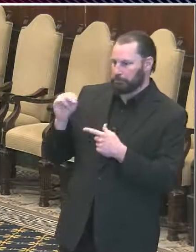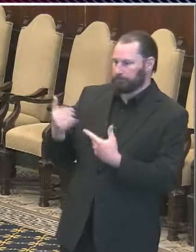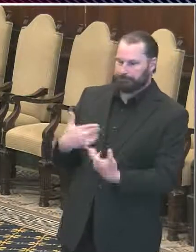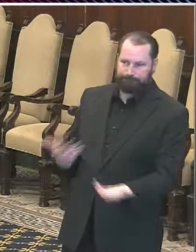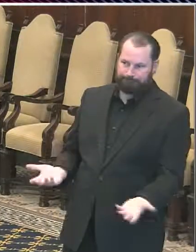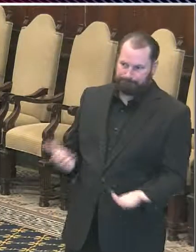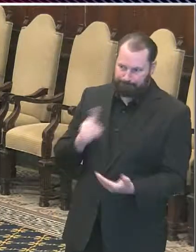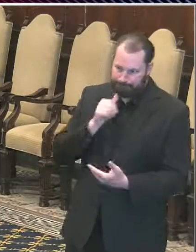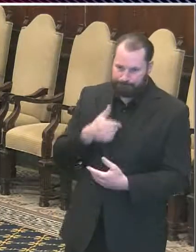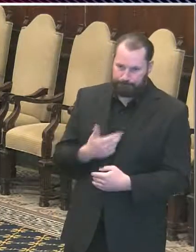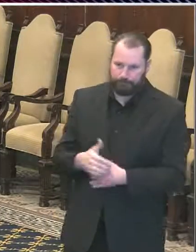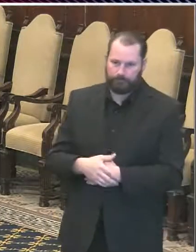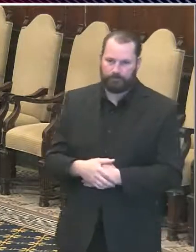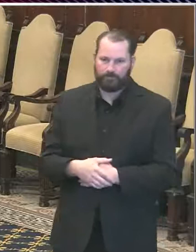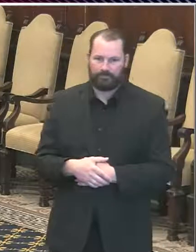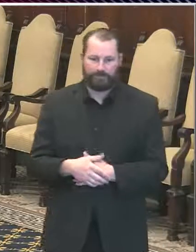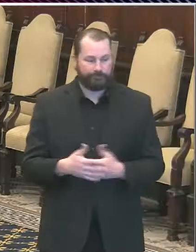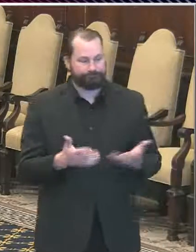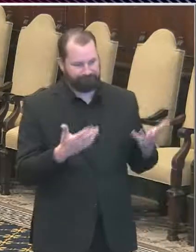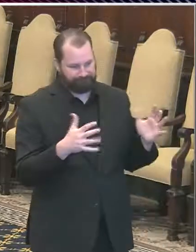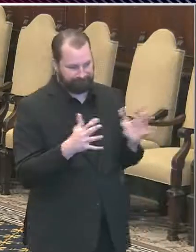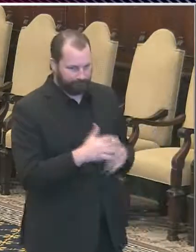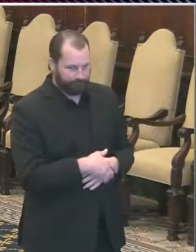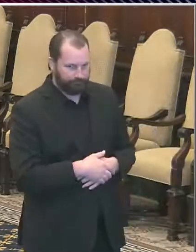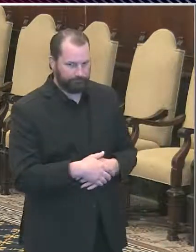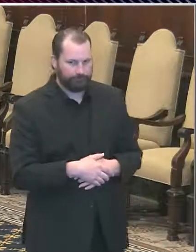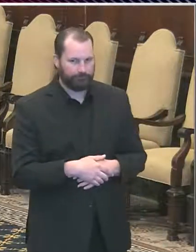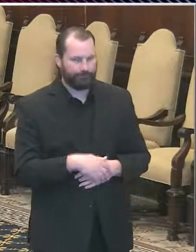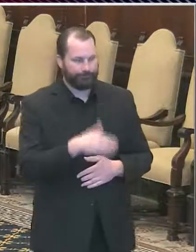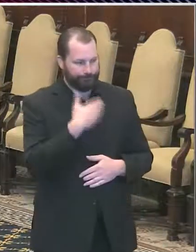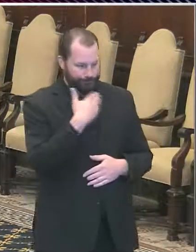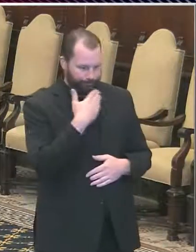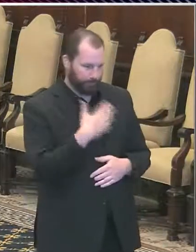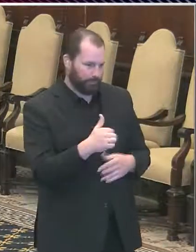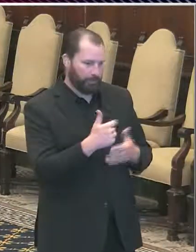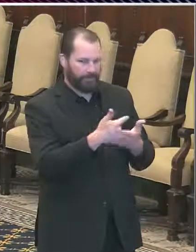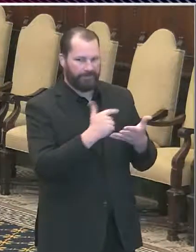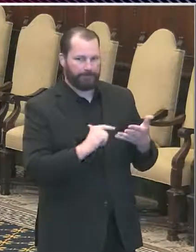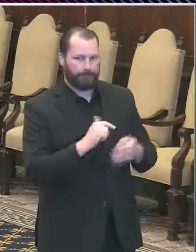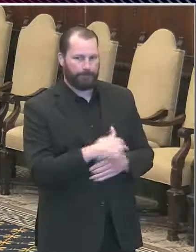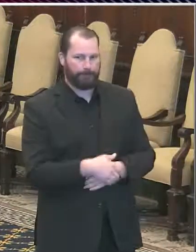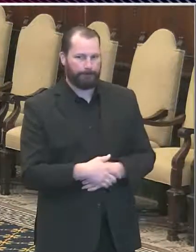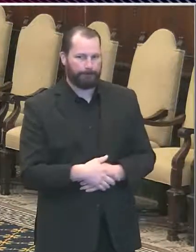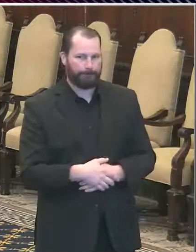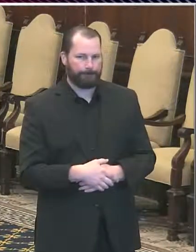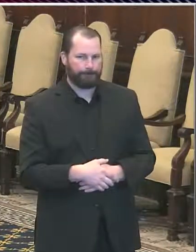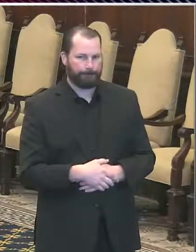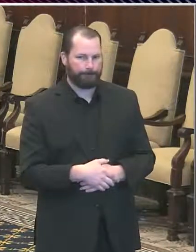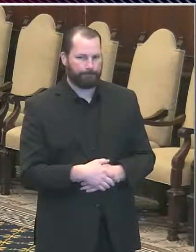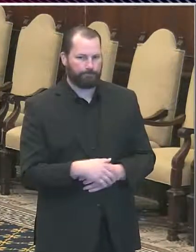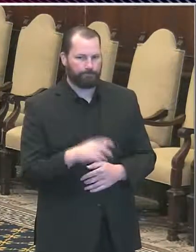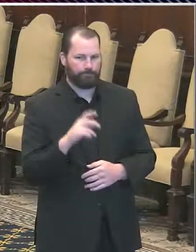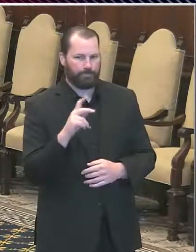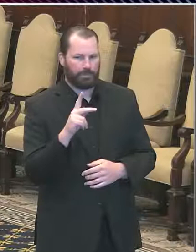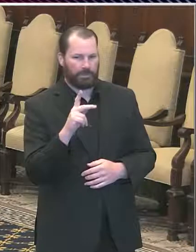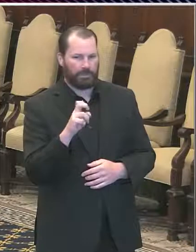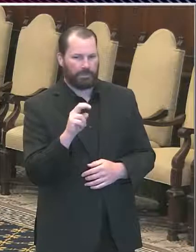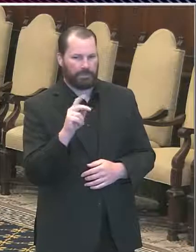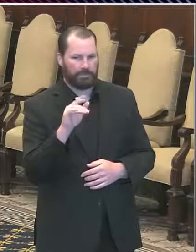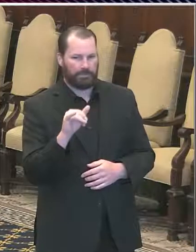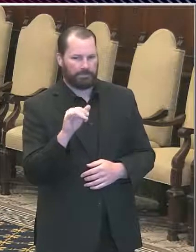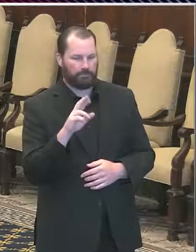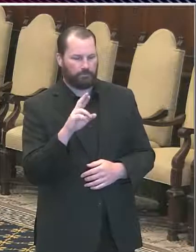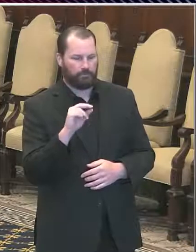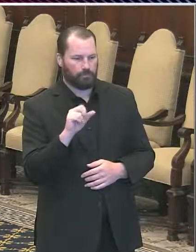Well, that's it for me. Okay, thanks, Denise. We're going to go to Kennedy Rose now of the Philadelphia Business Journal.